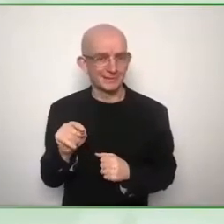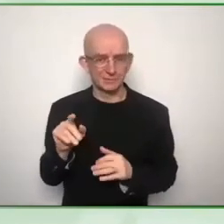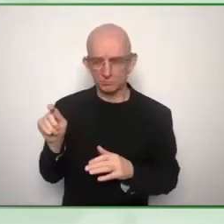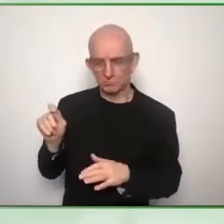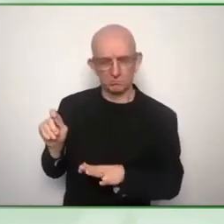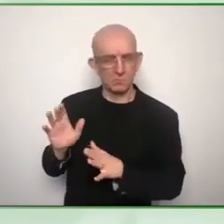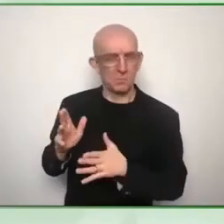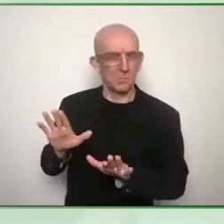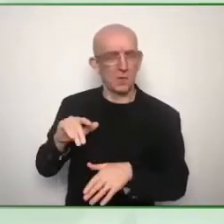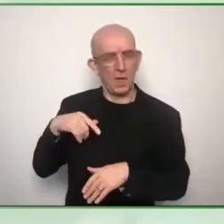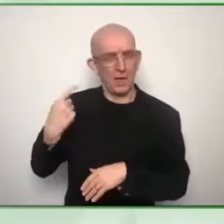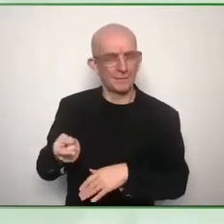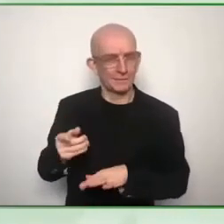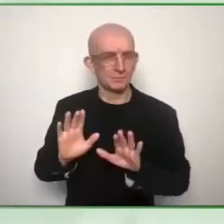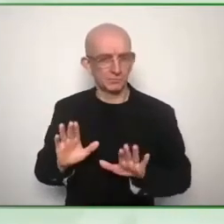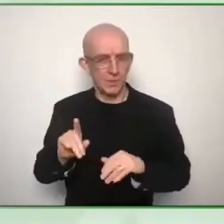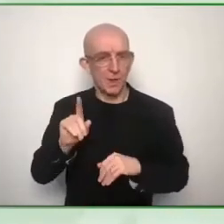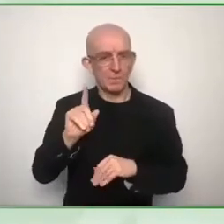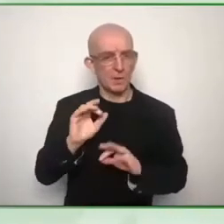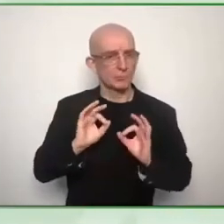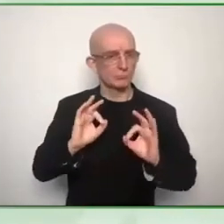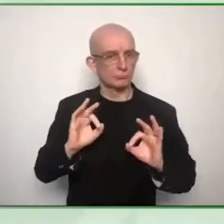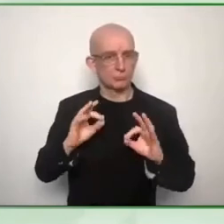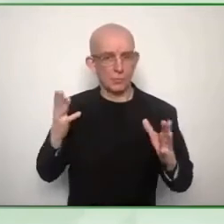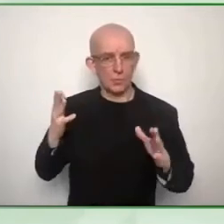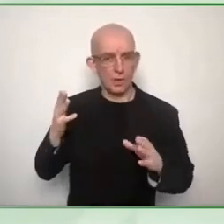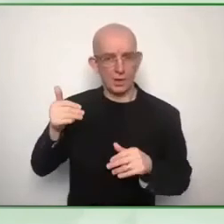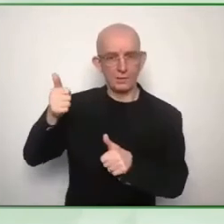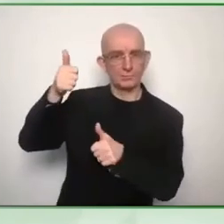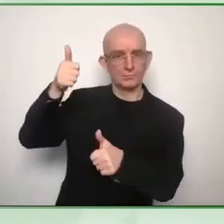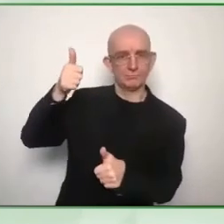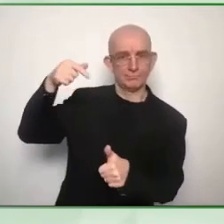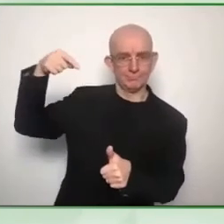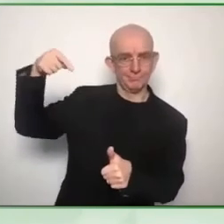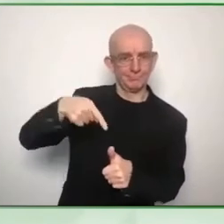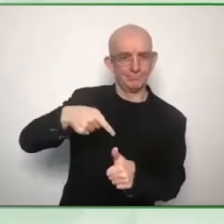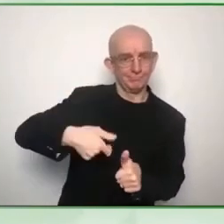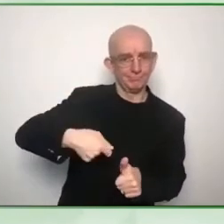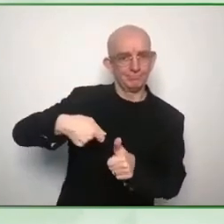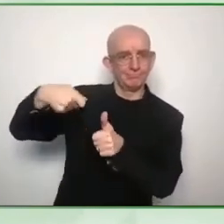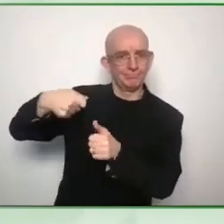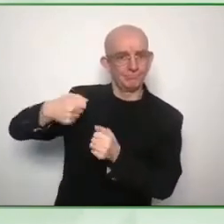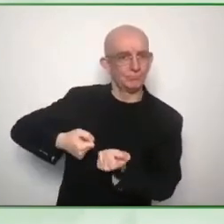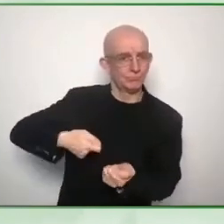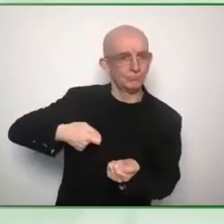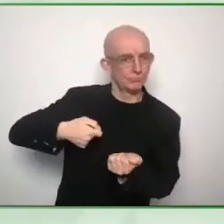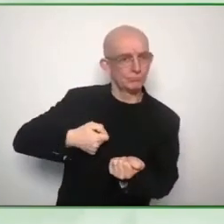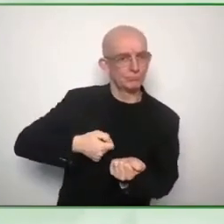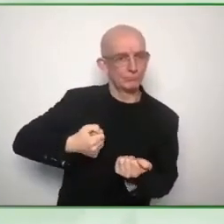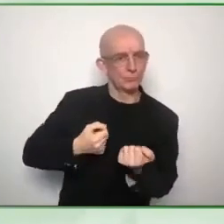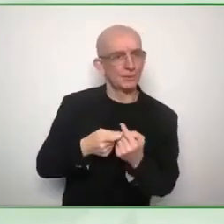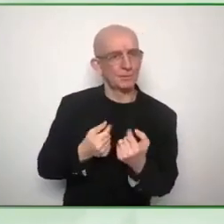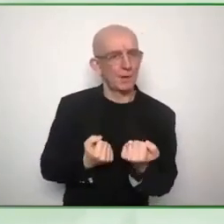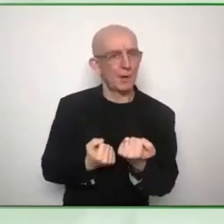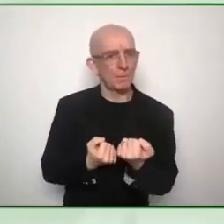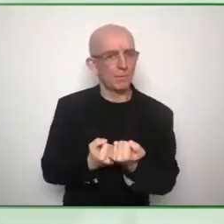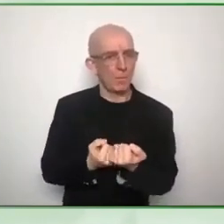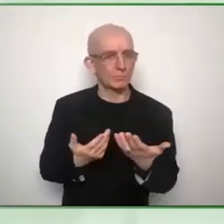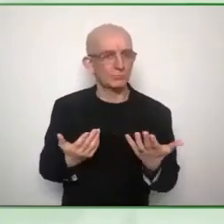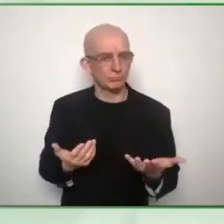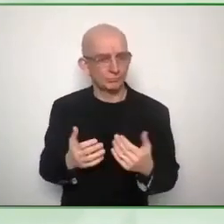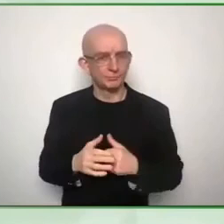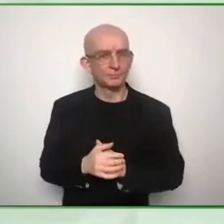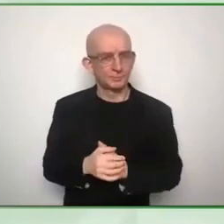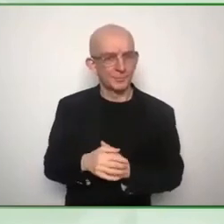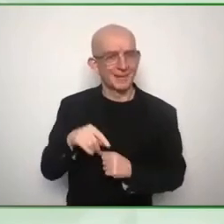that feedback you also gained momentum uh for your government to create that even further and the government reached out to